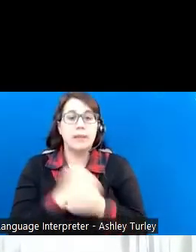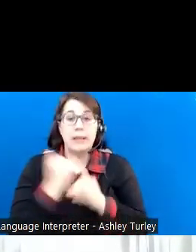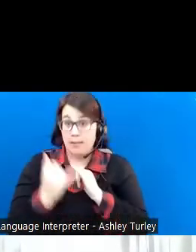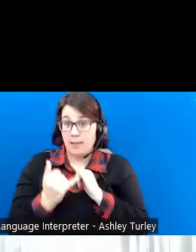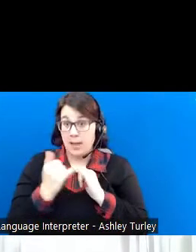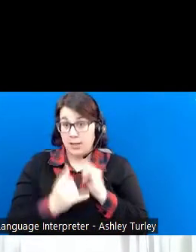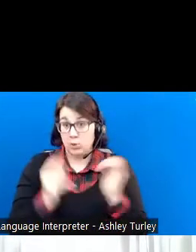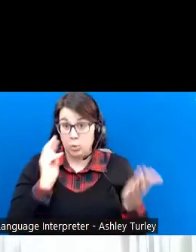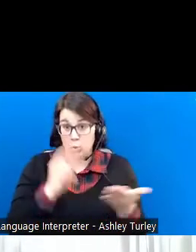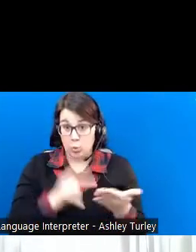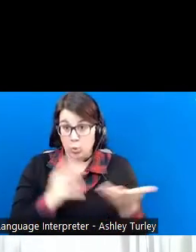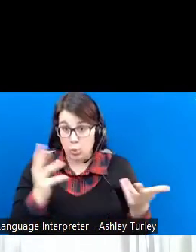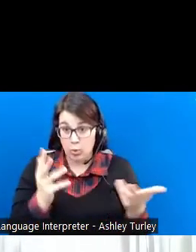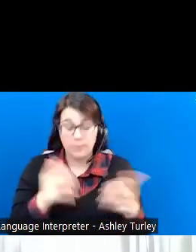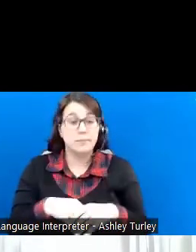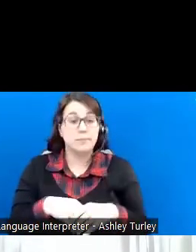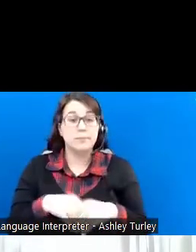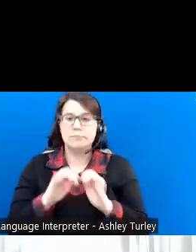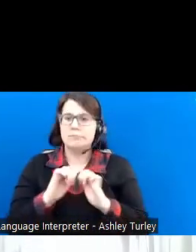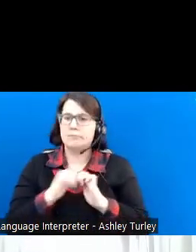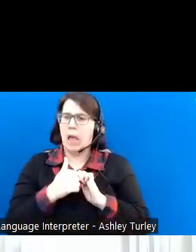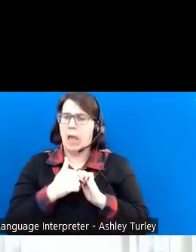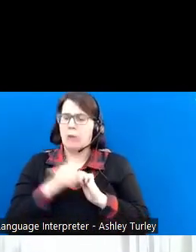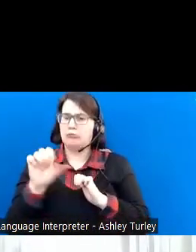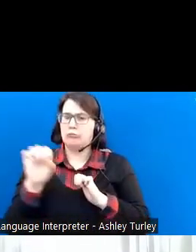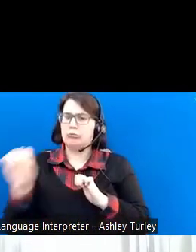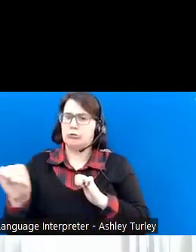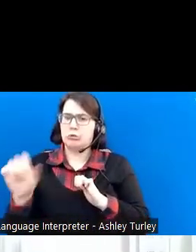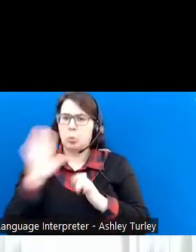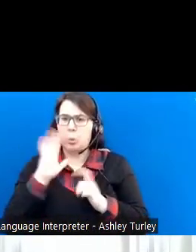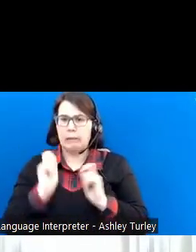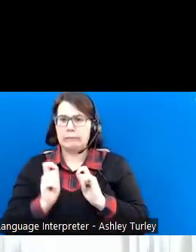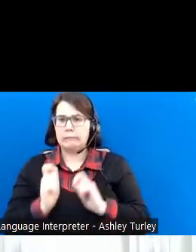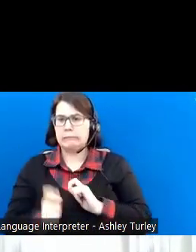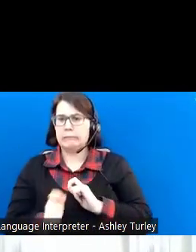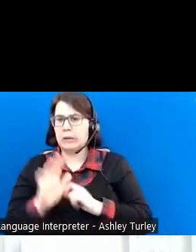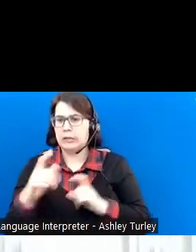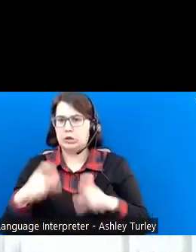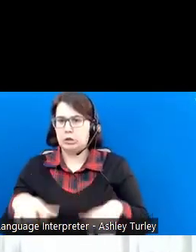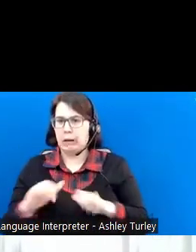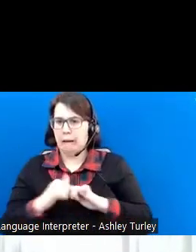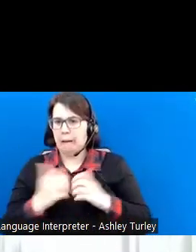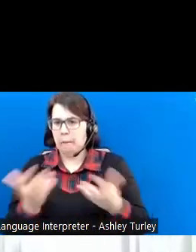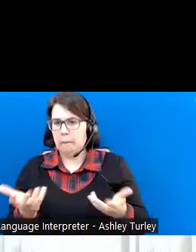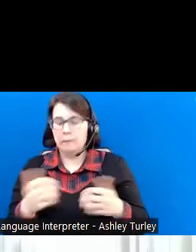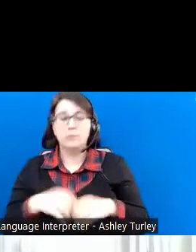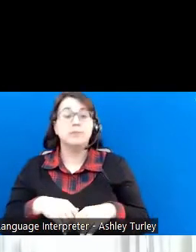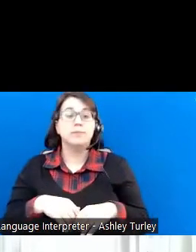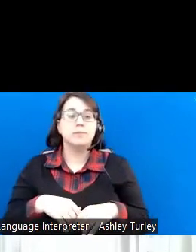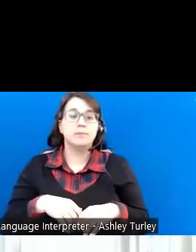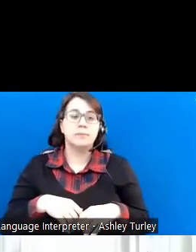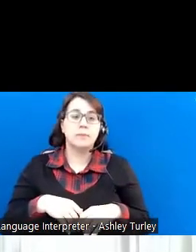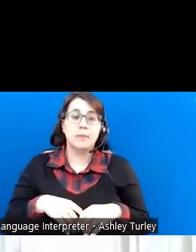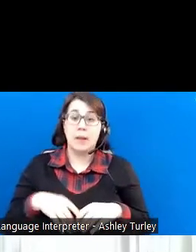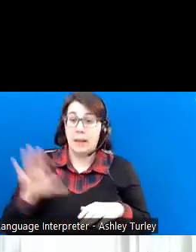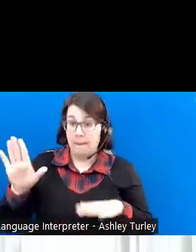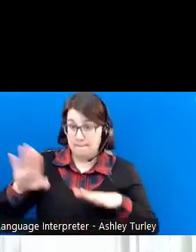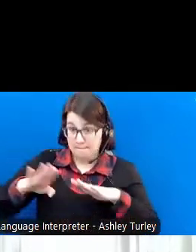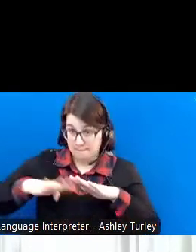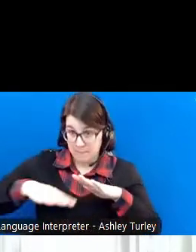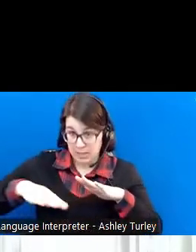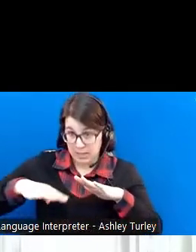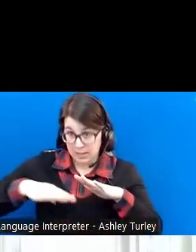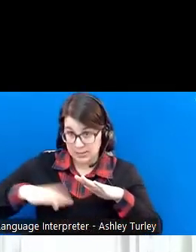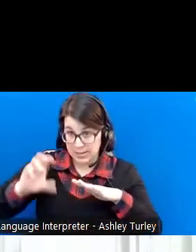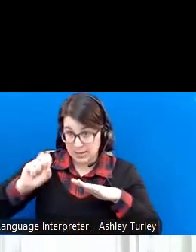at is how is Social Security going to adjust Gabriel's check? The base SSI rate